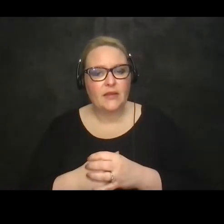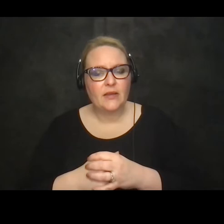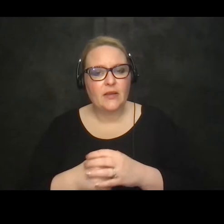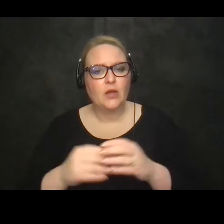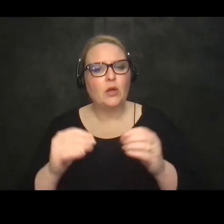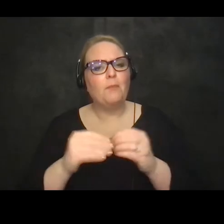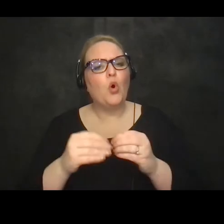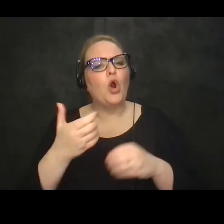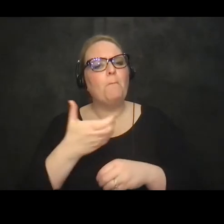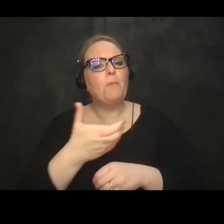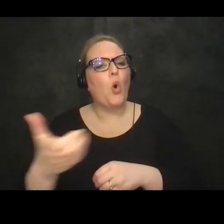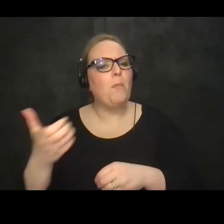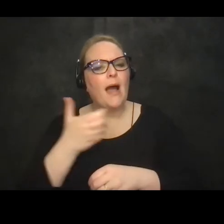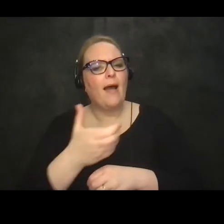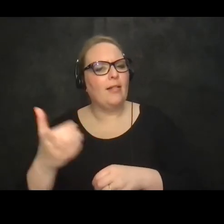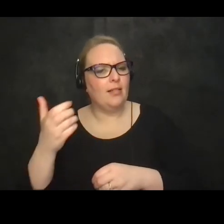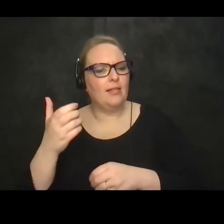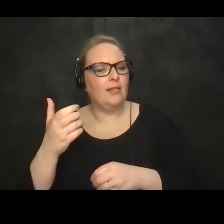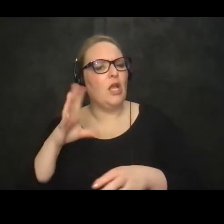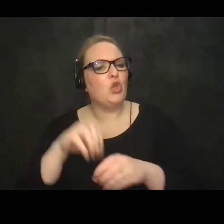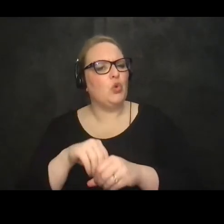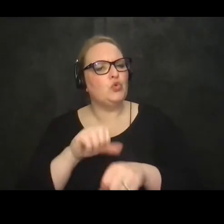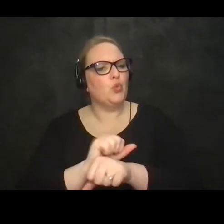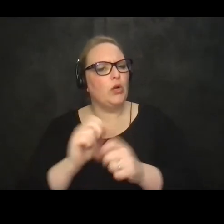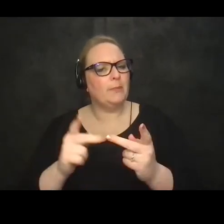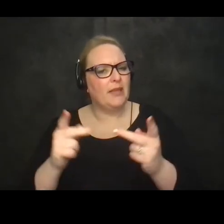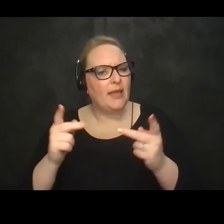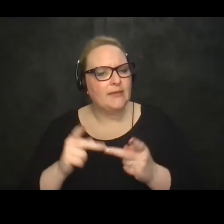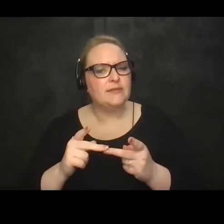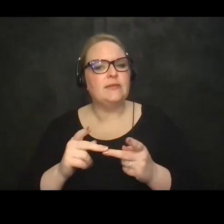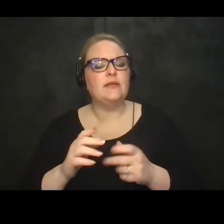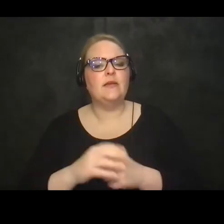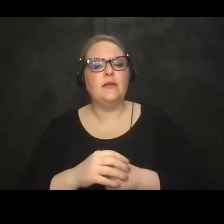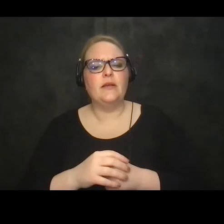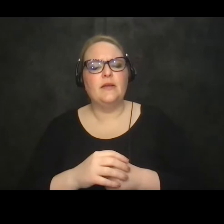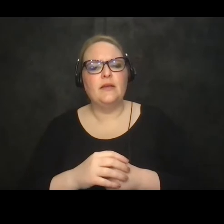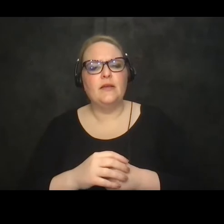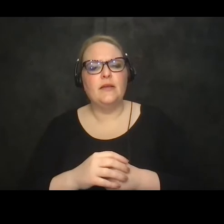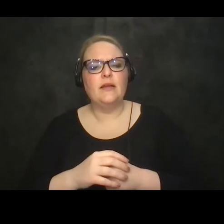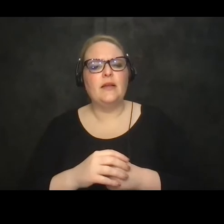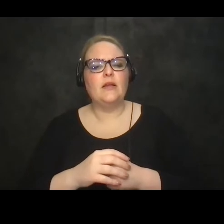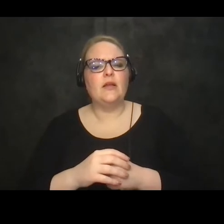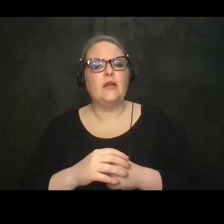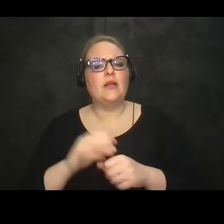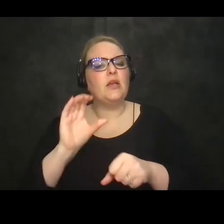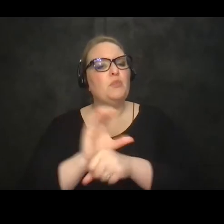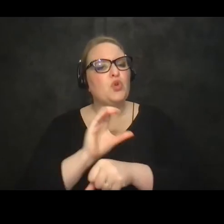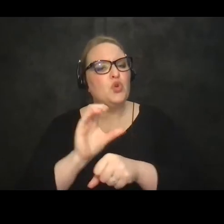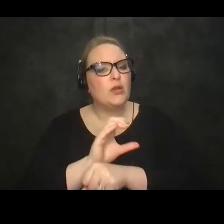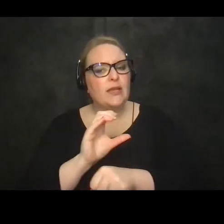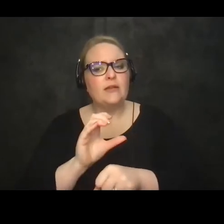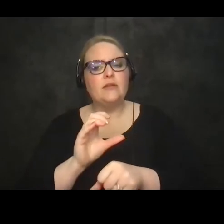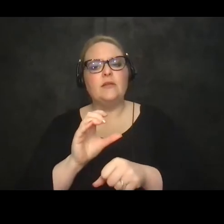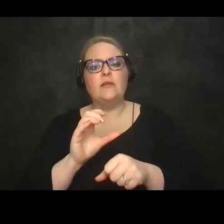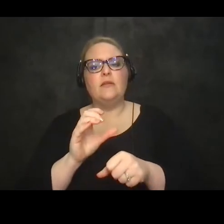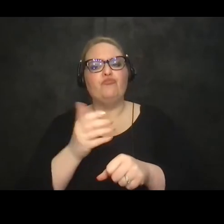technologies including in the workplace the use of wearables almost pervasive computing which follows us